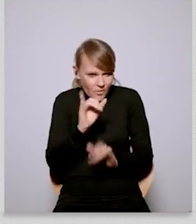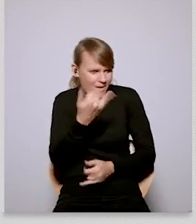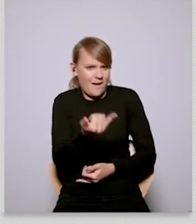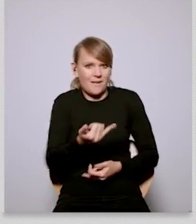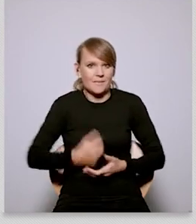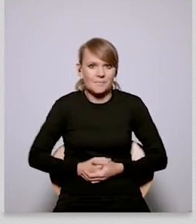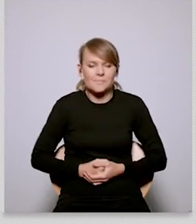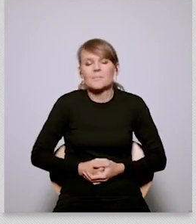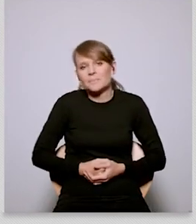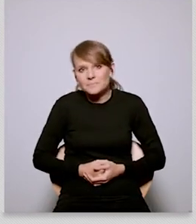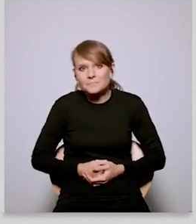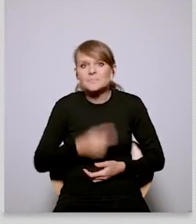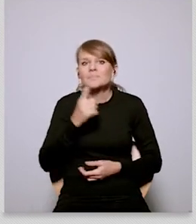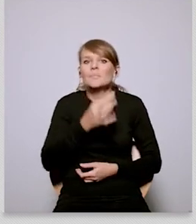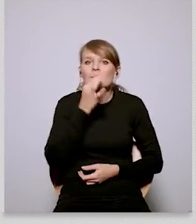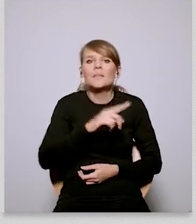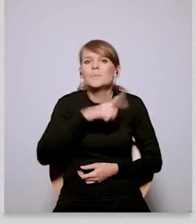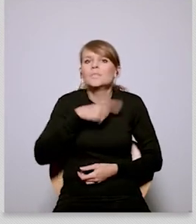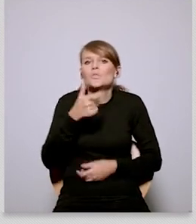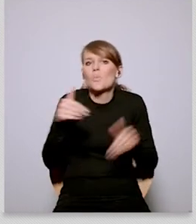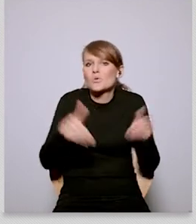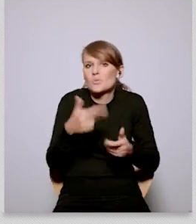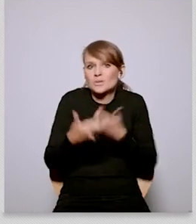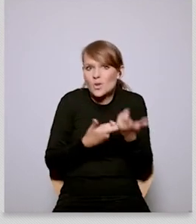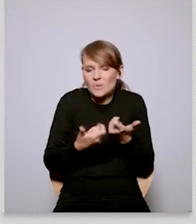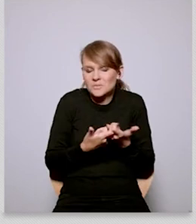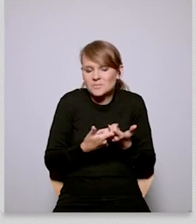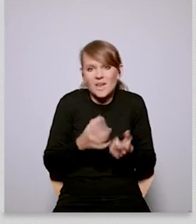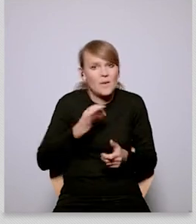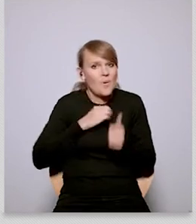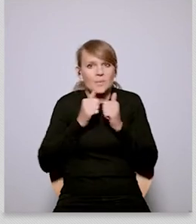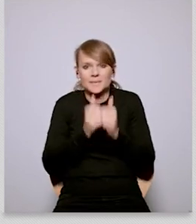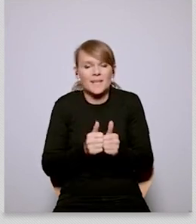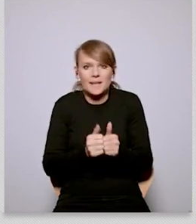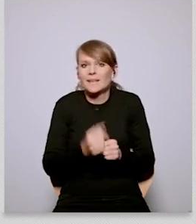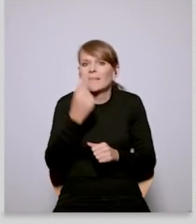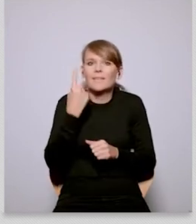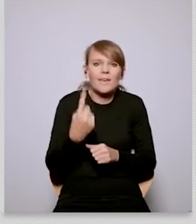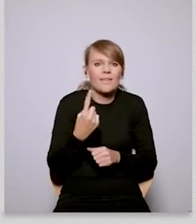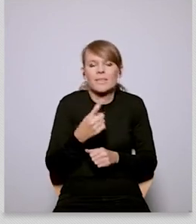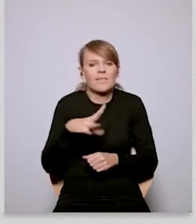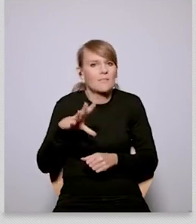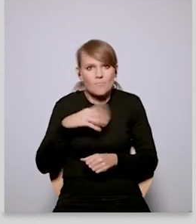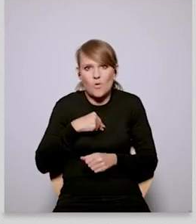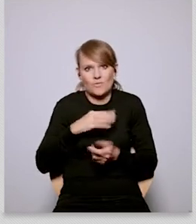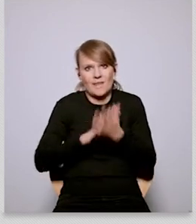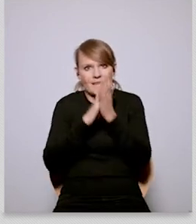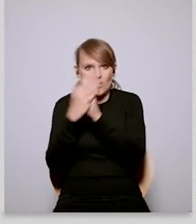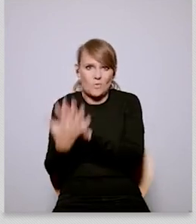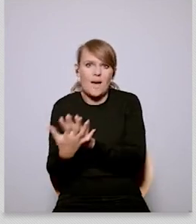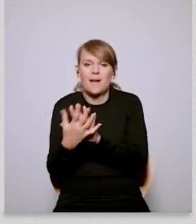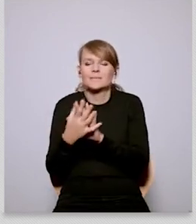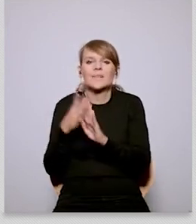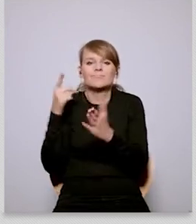in poland um there is always a lot of resistance if we say there is no choice but the question is what choice is it